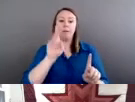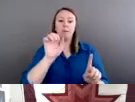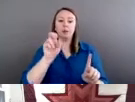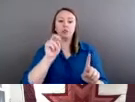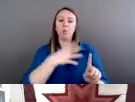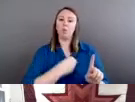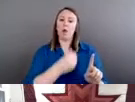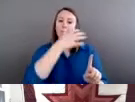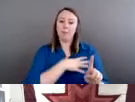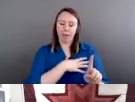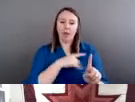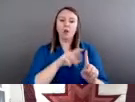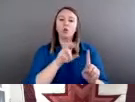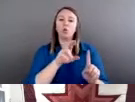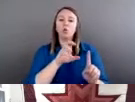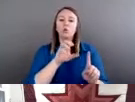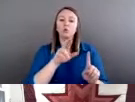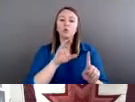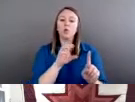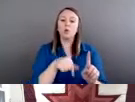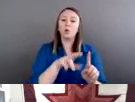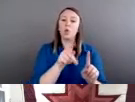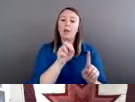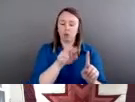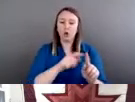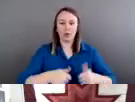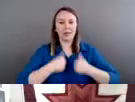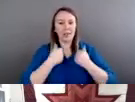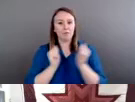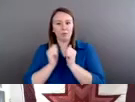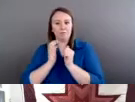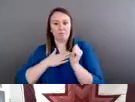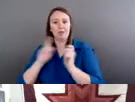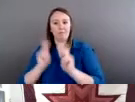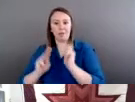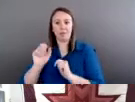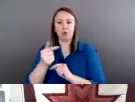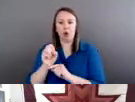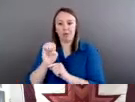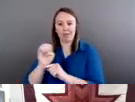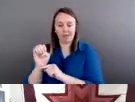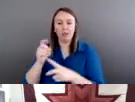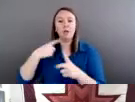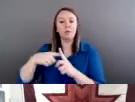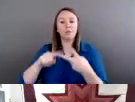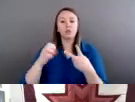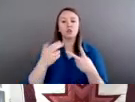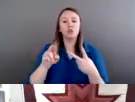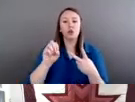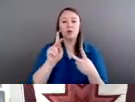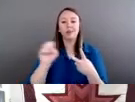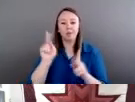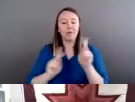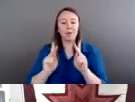among my people, the Muscogee people, as well as the Cherokee people in what is now the southeastern part of